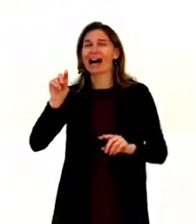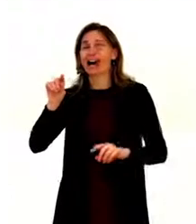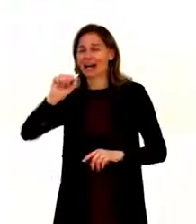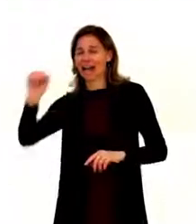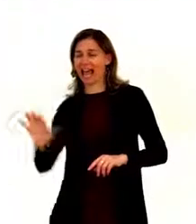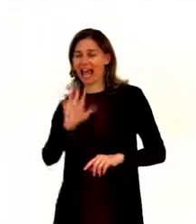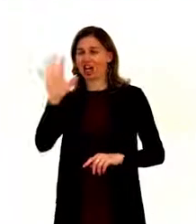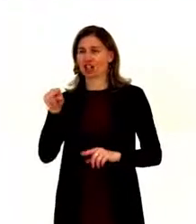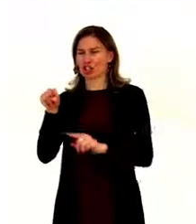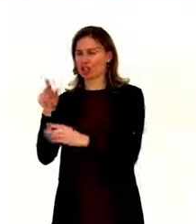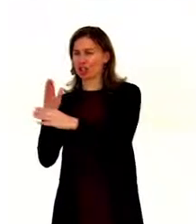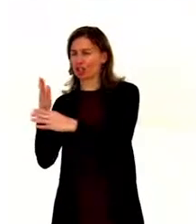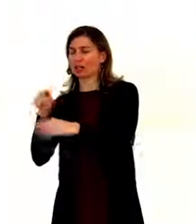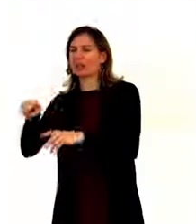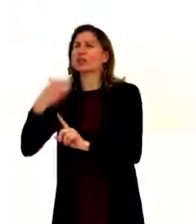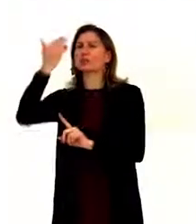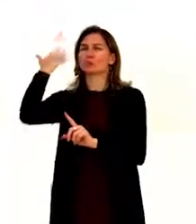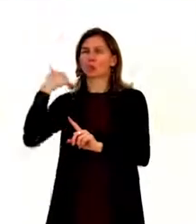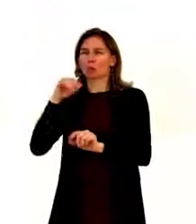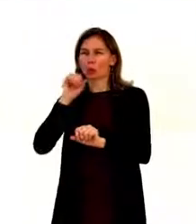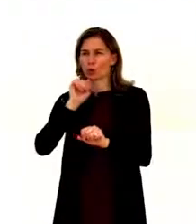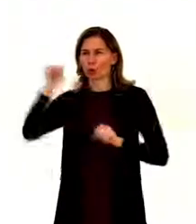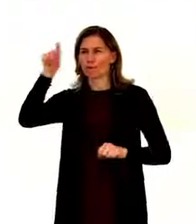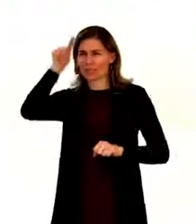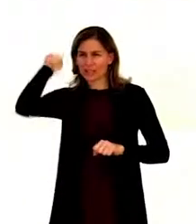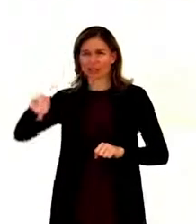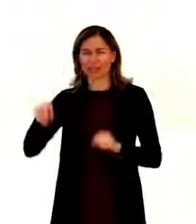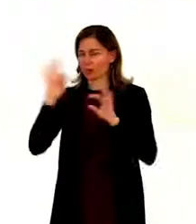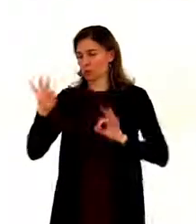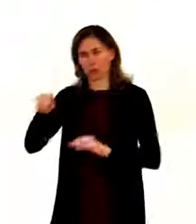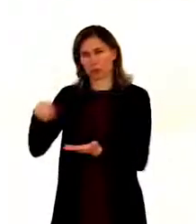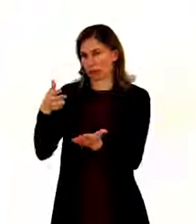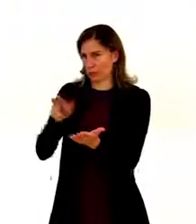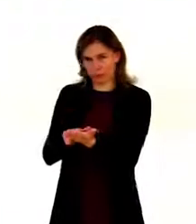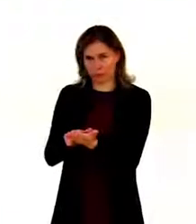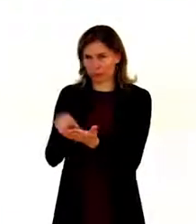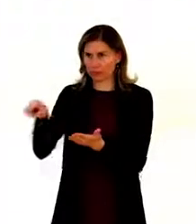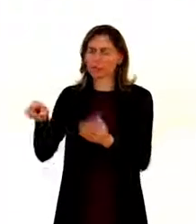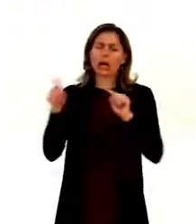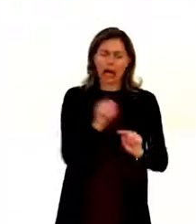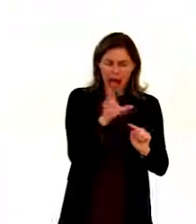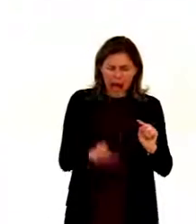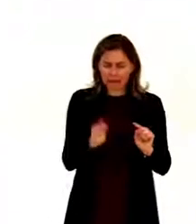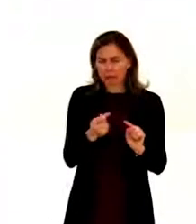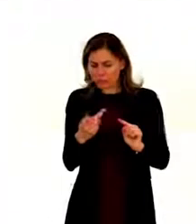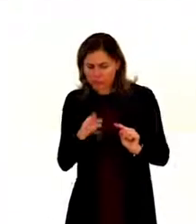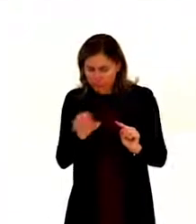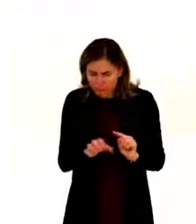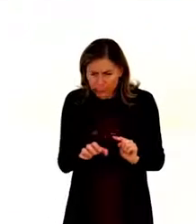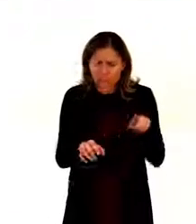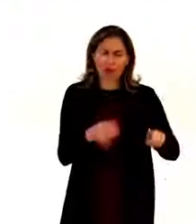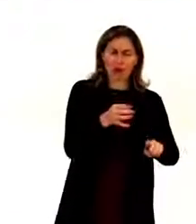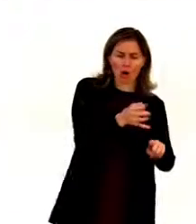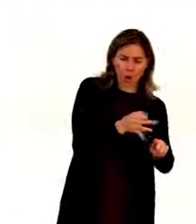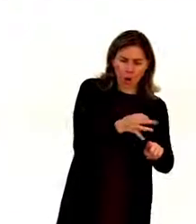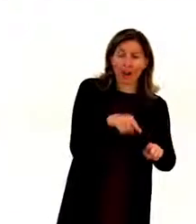primarily some former Soviet republics that have not been state parties to it. Some countries in Africa, some smaller island states,